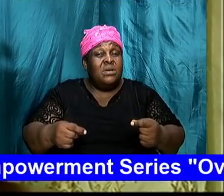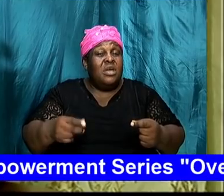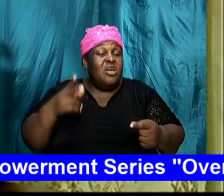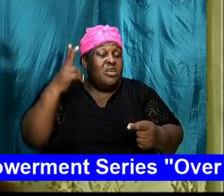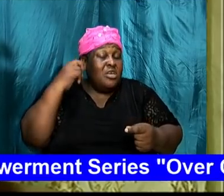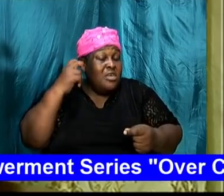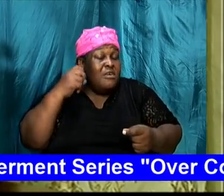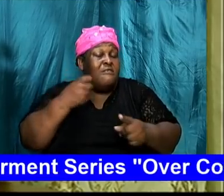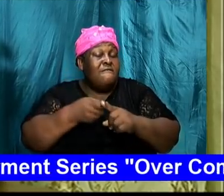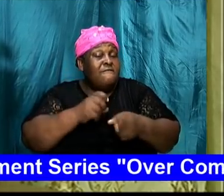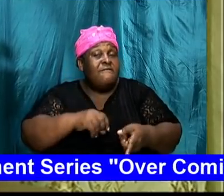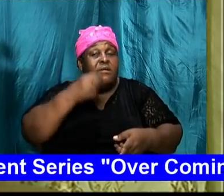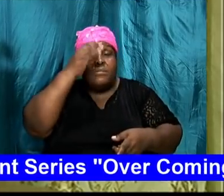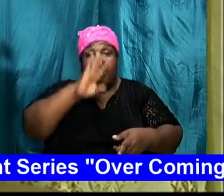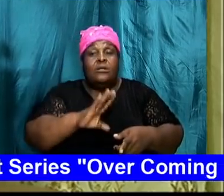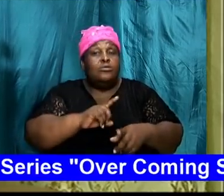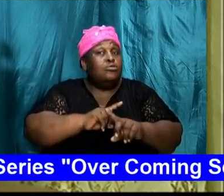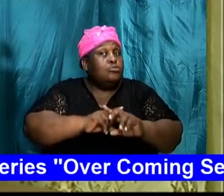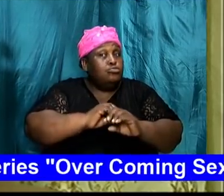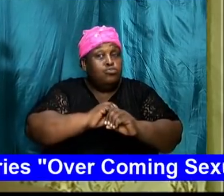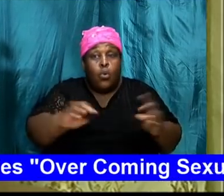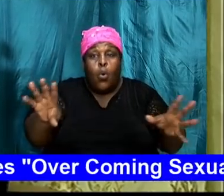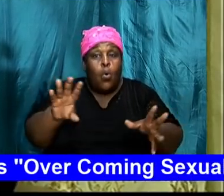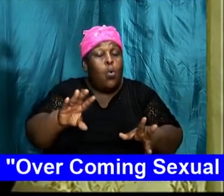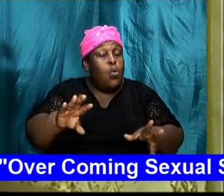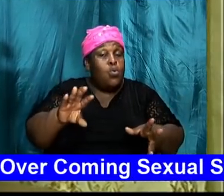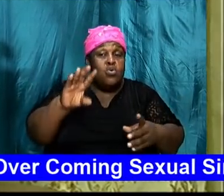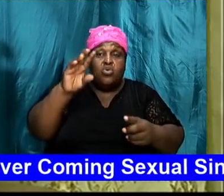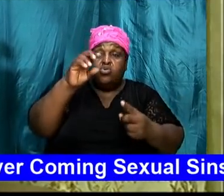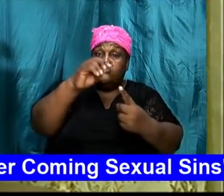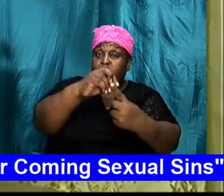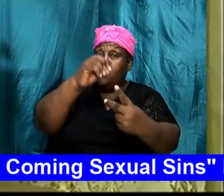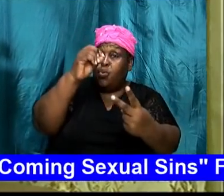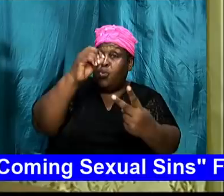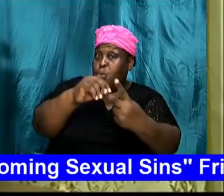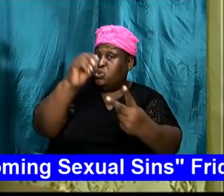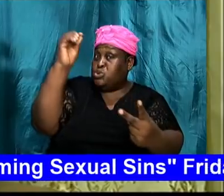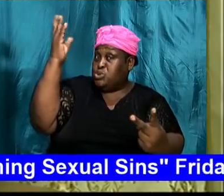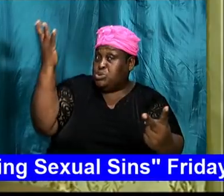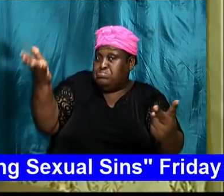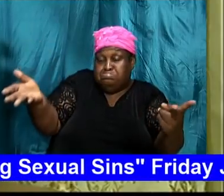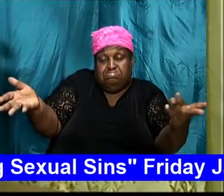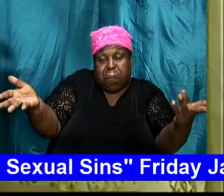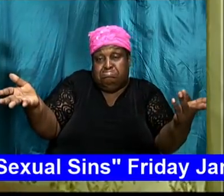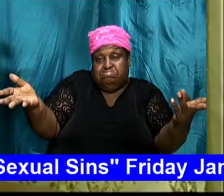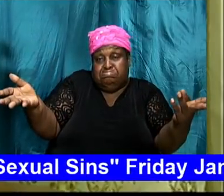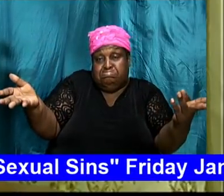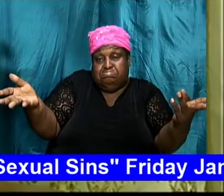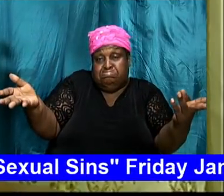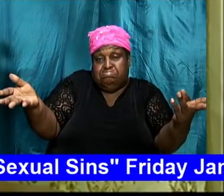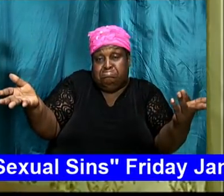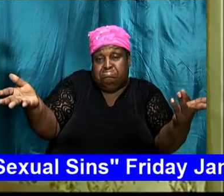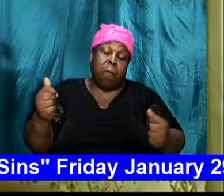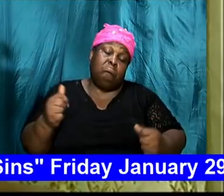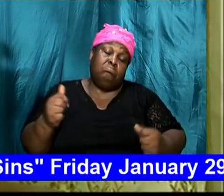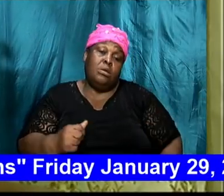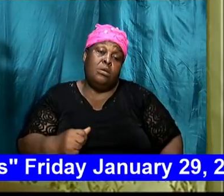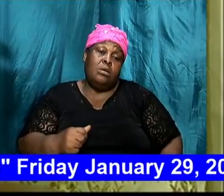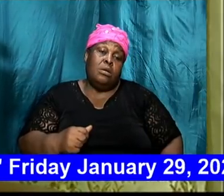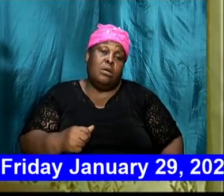don't move and don't think about come asking God what is your will and know that he is unsafe